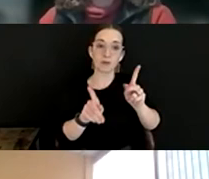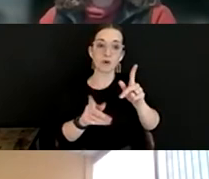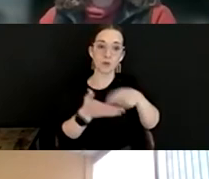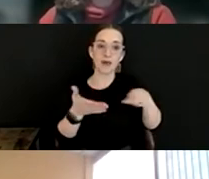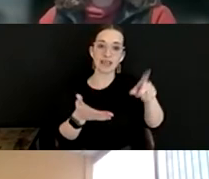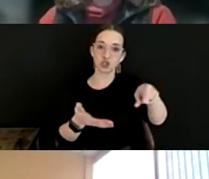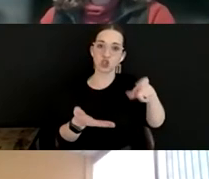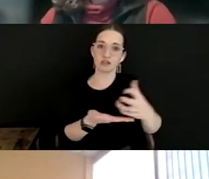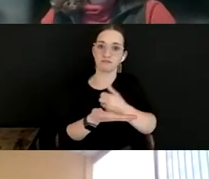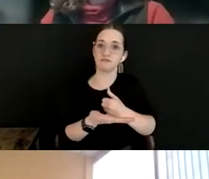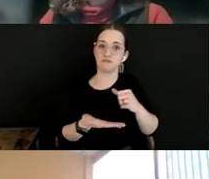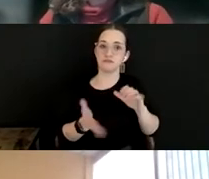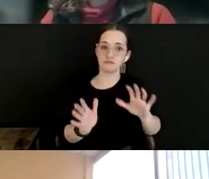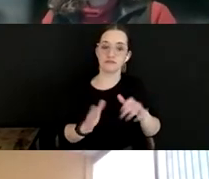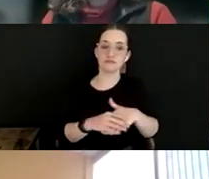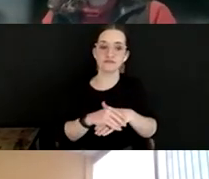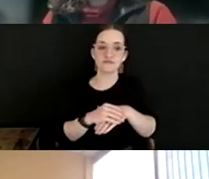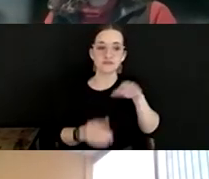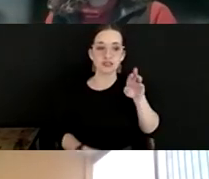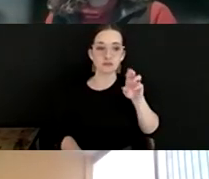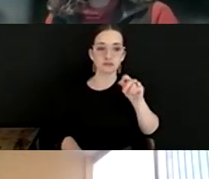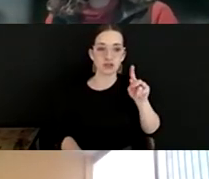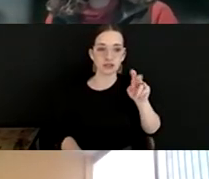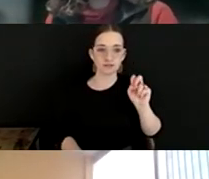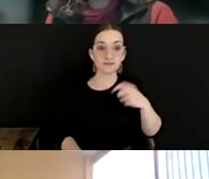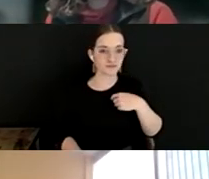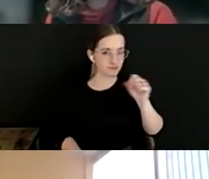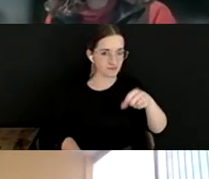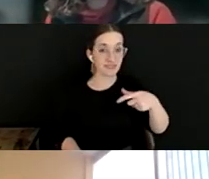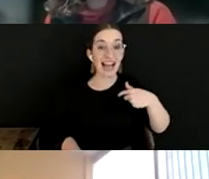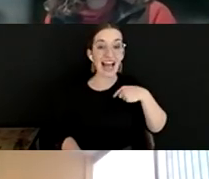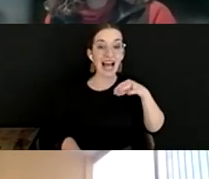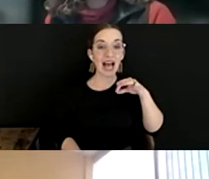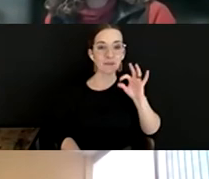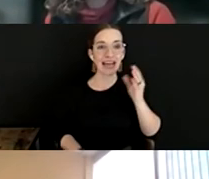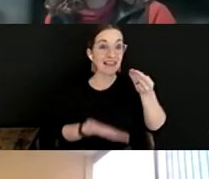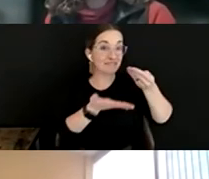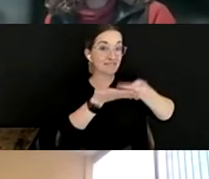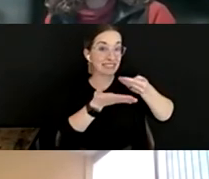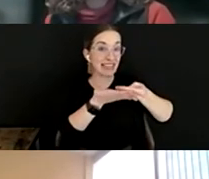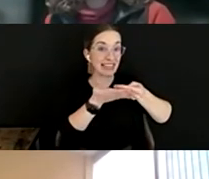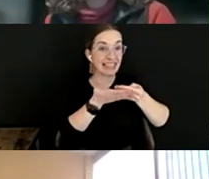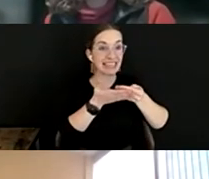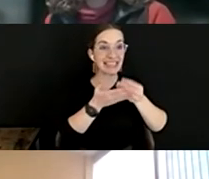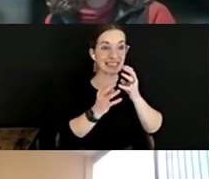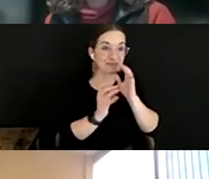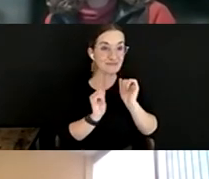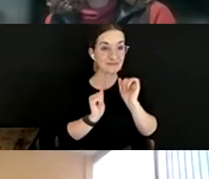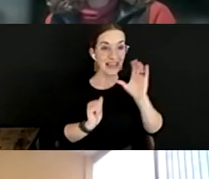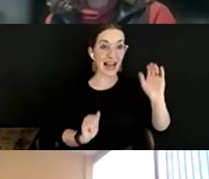And I can add on that. I m a fiscally conservative executive director. So